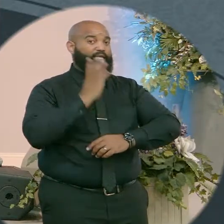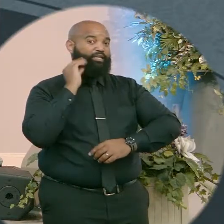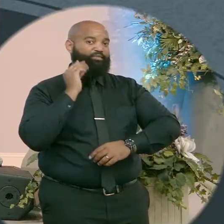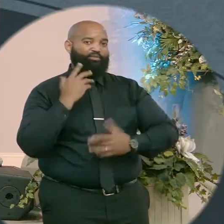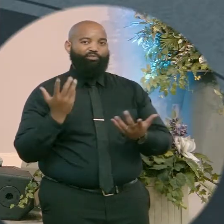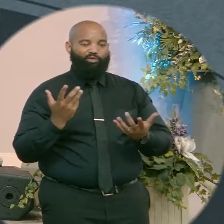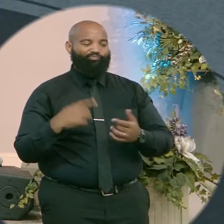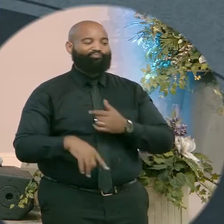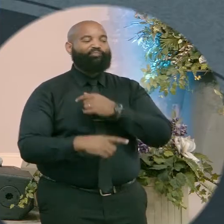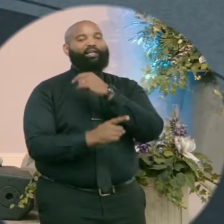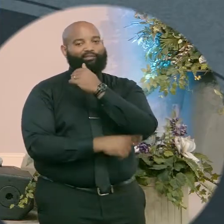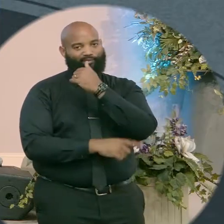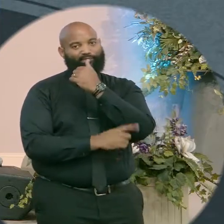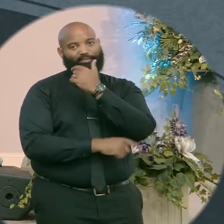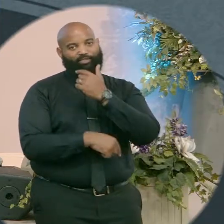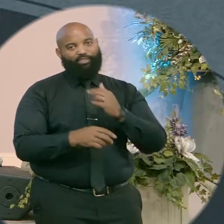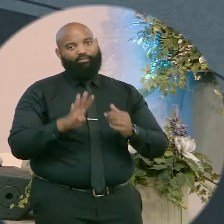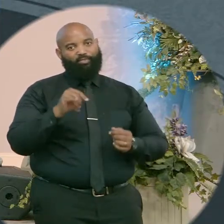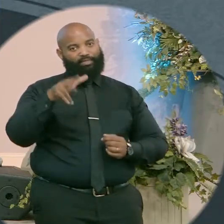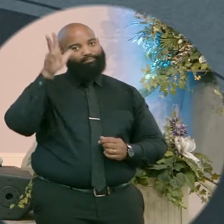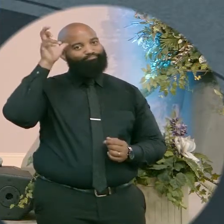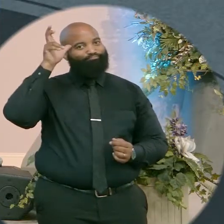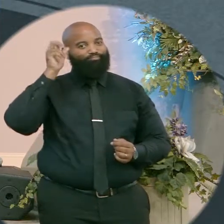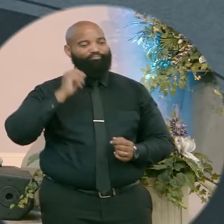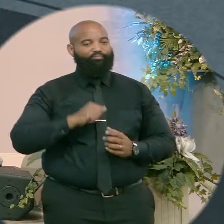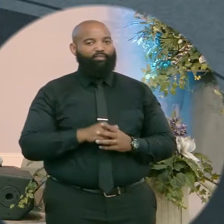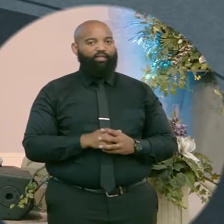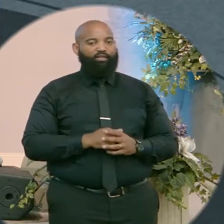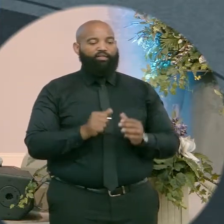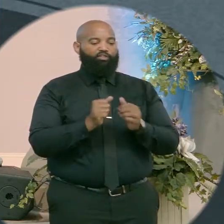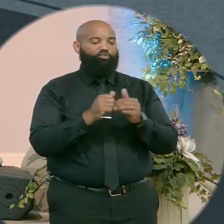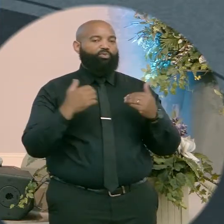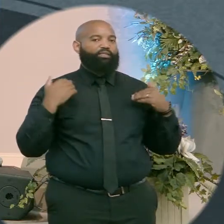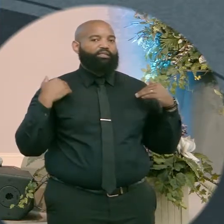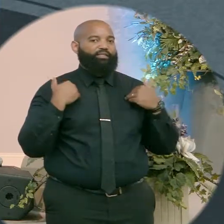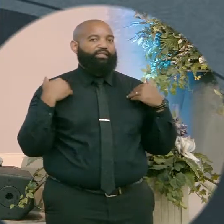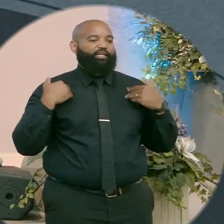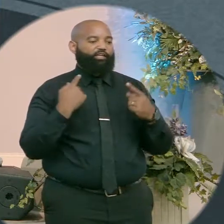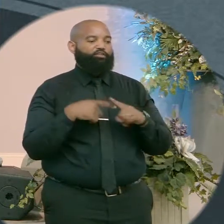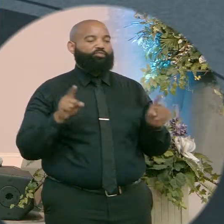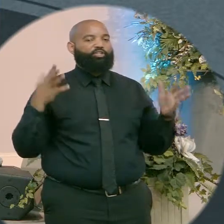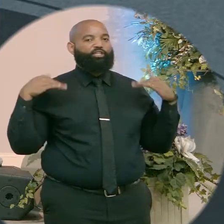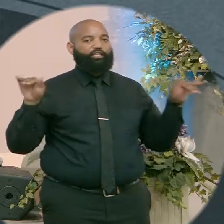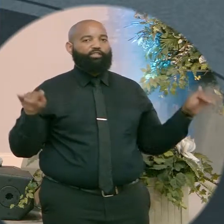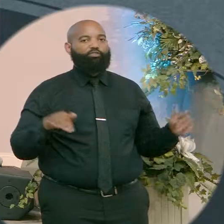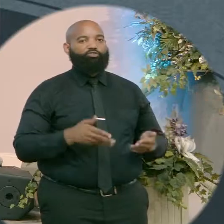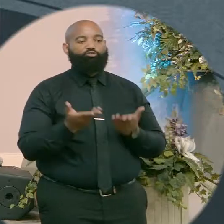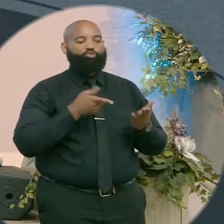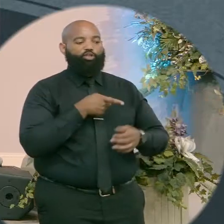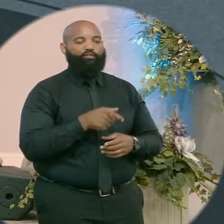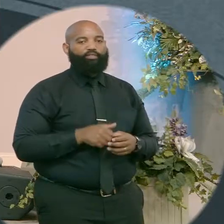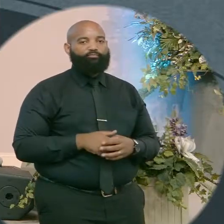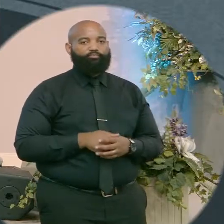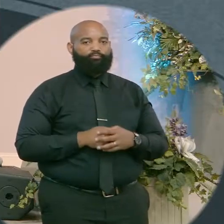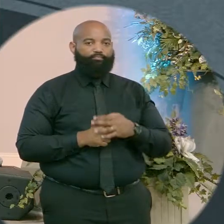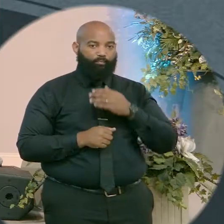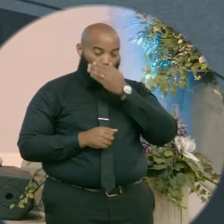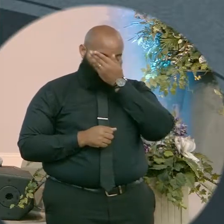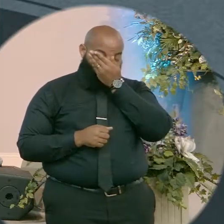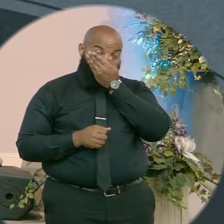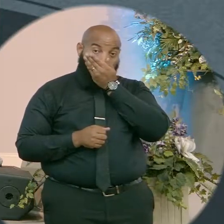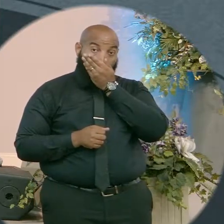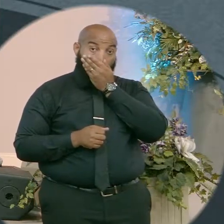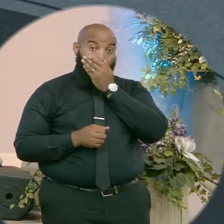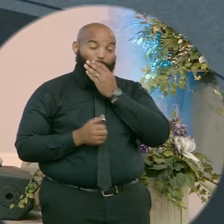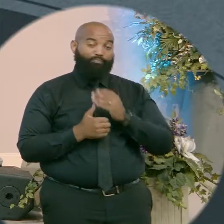Tempted by Satan. He was with the wild animals and the angels were ministering to him. I want us